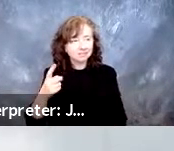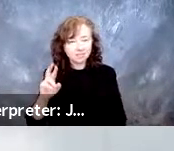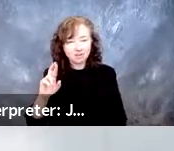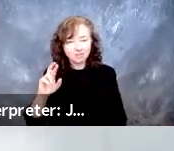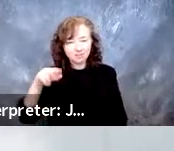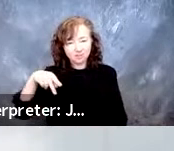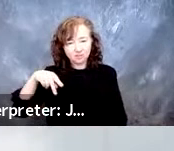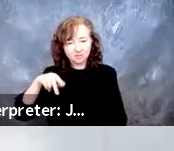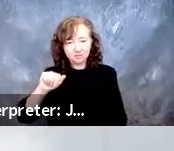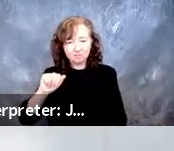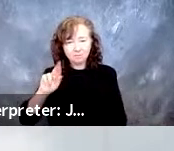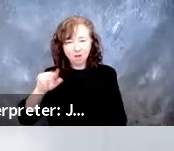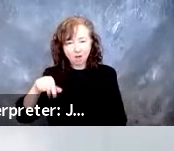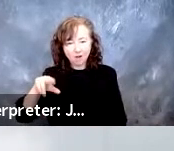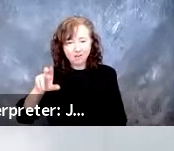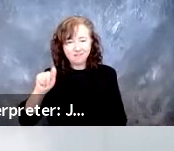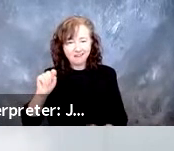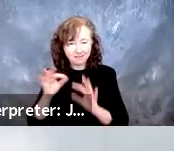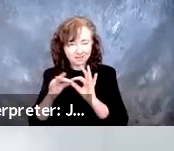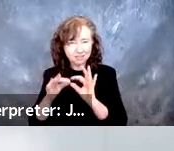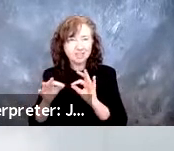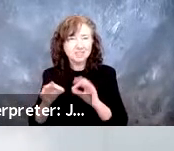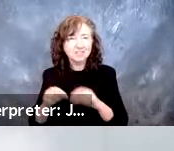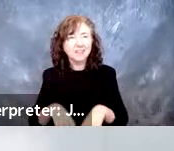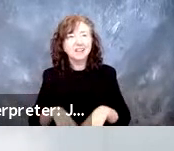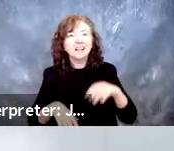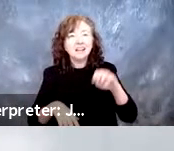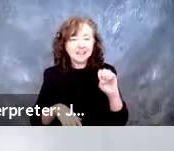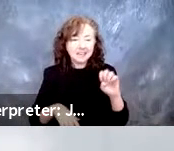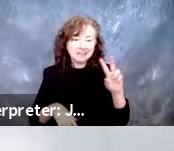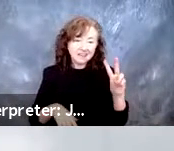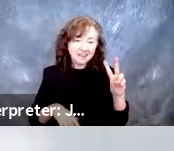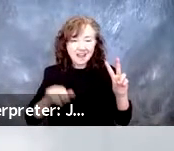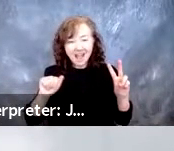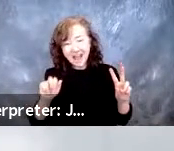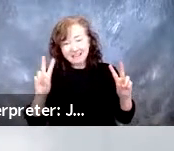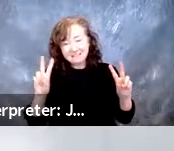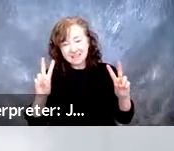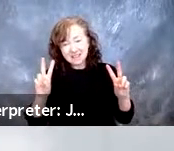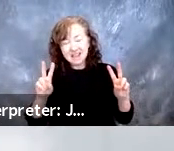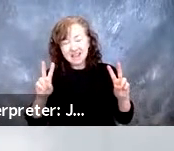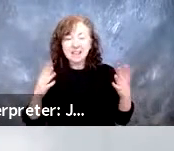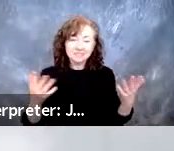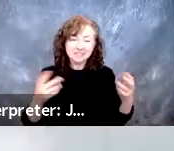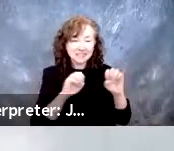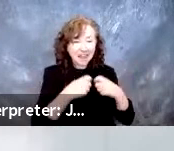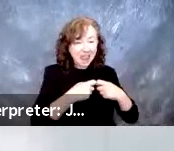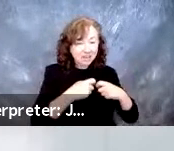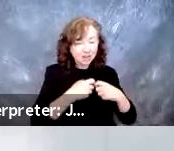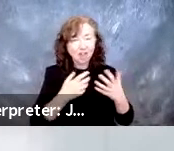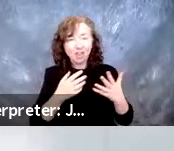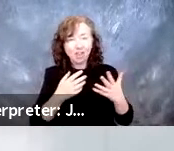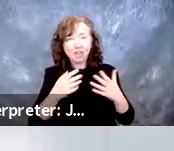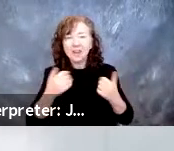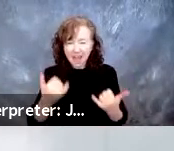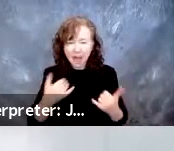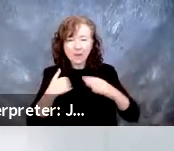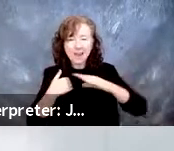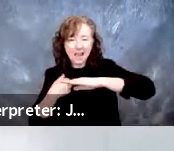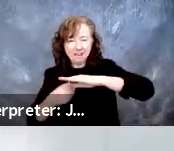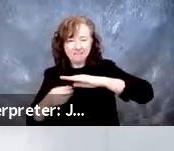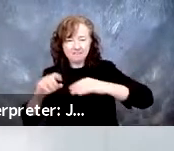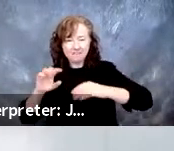EVs tend to be AVs and we've got underfloor batteries that are like something we've never seen before in automotive